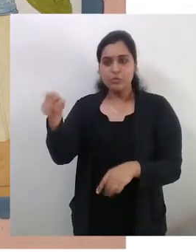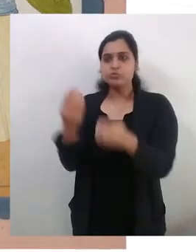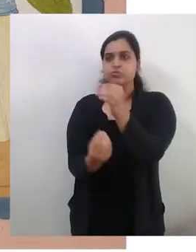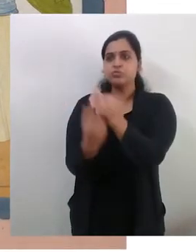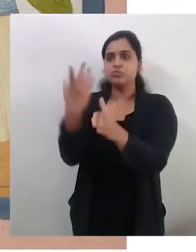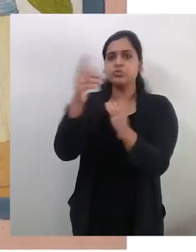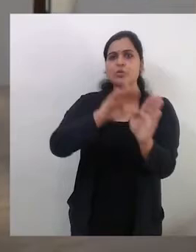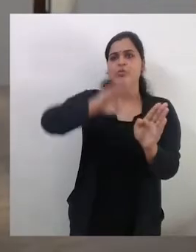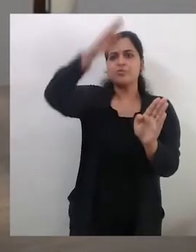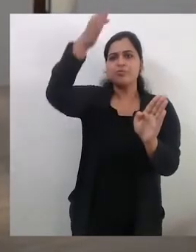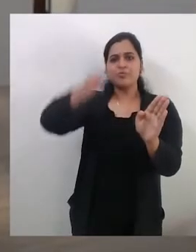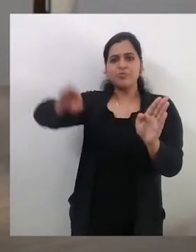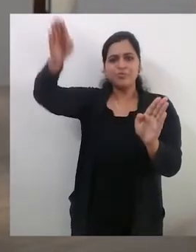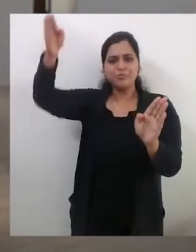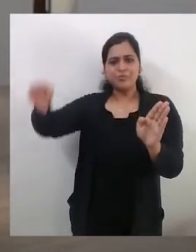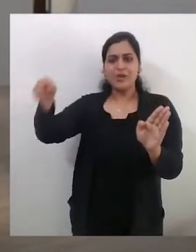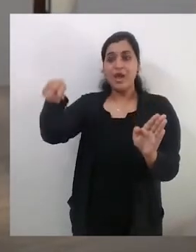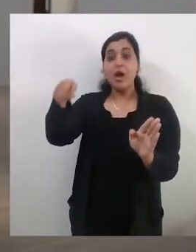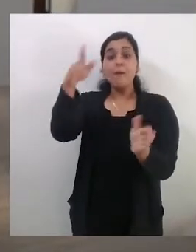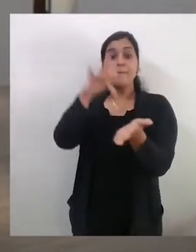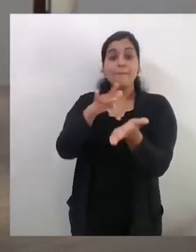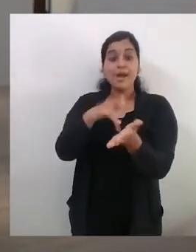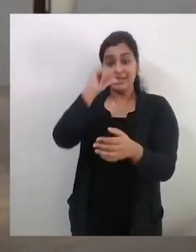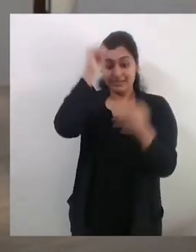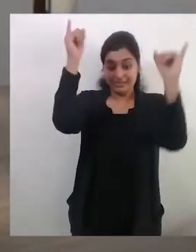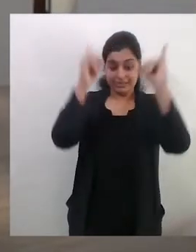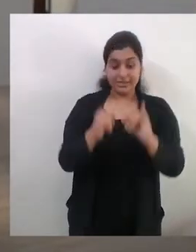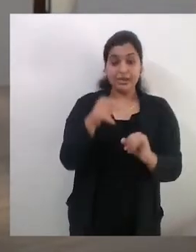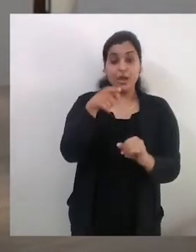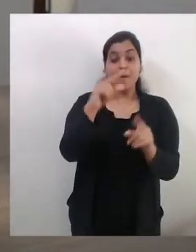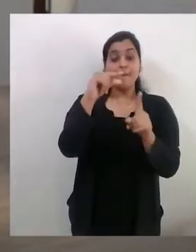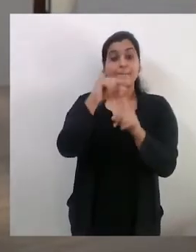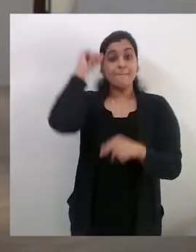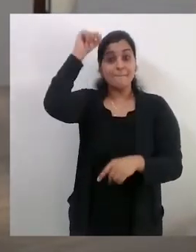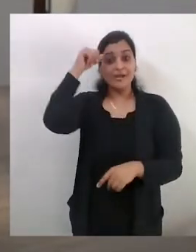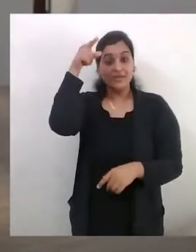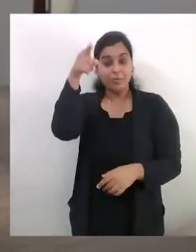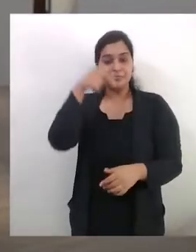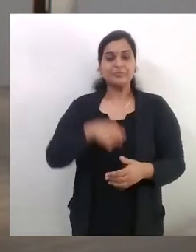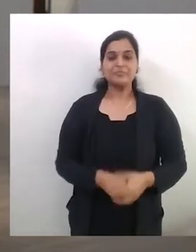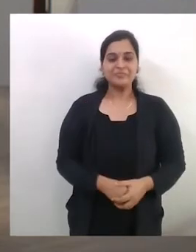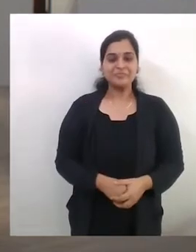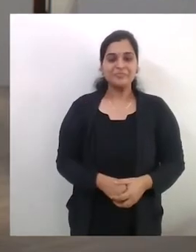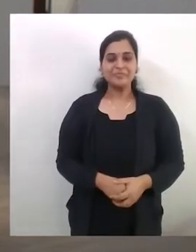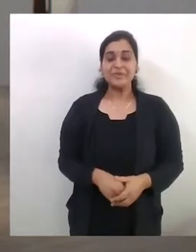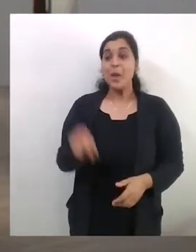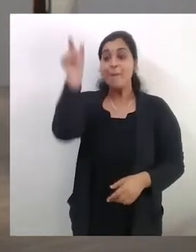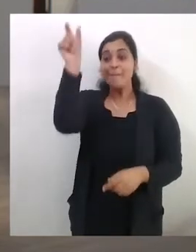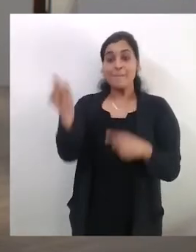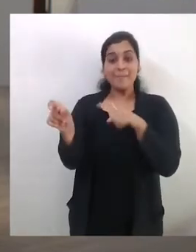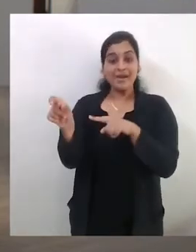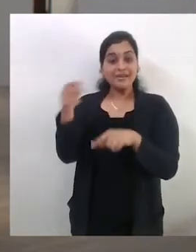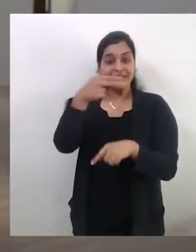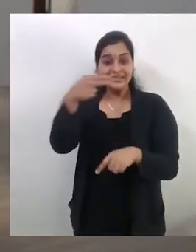style of painting, a style which developed in the Punjab hills of Northwest India. Nainsukh's